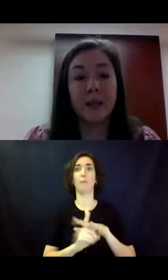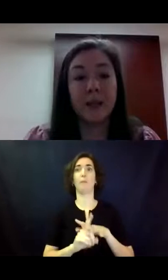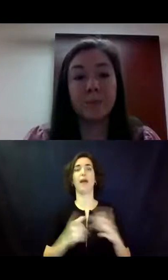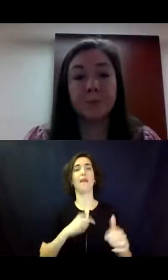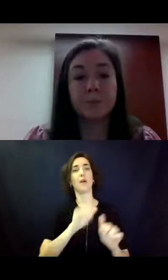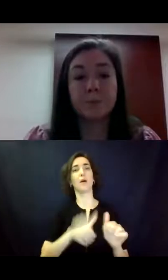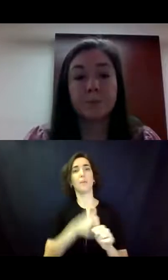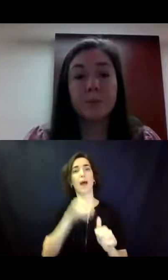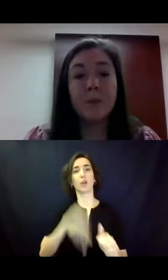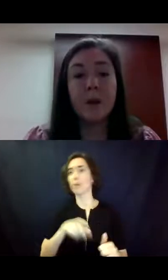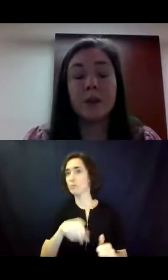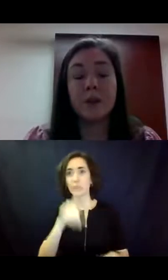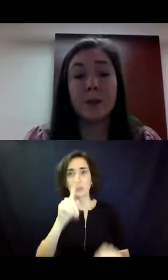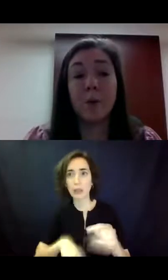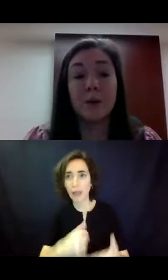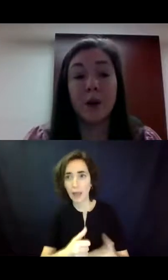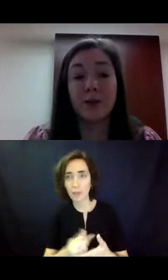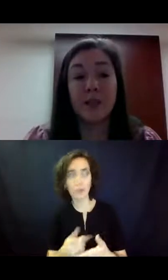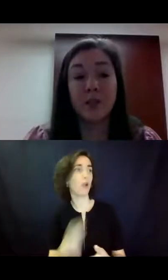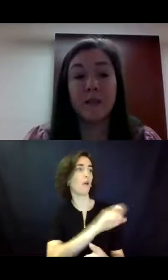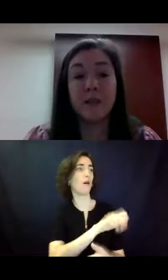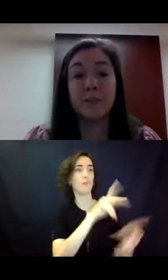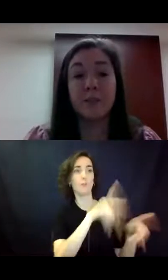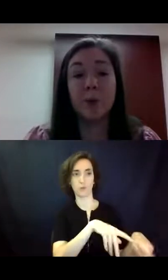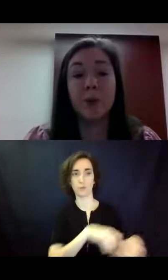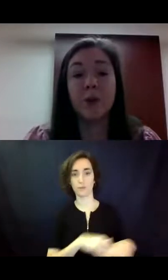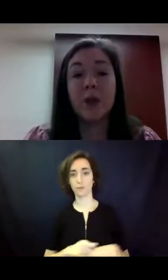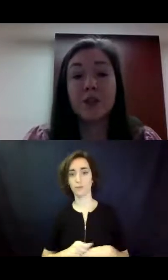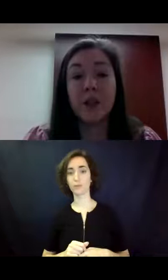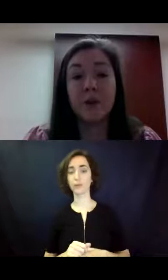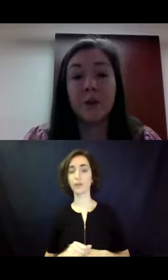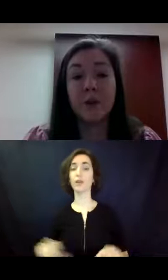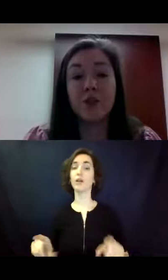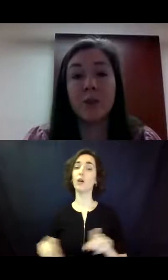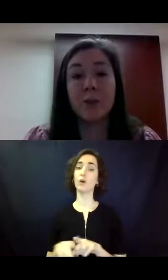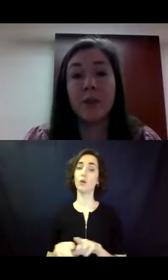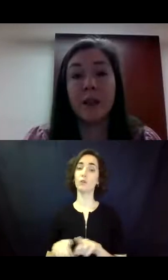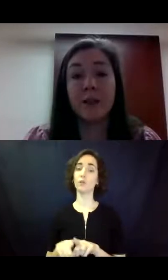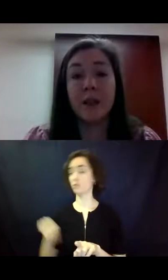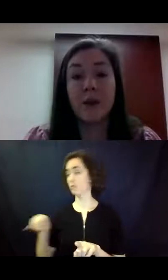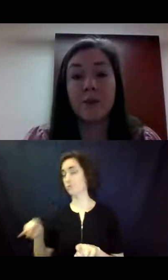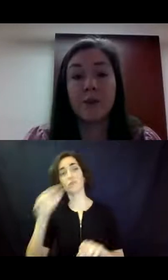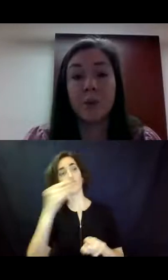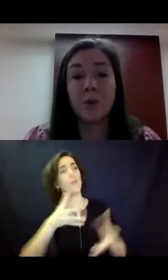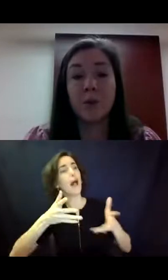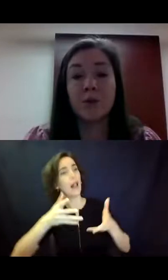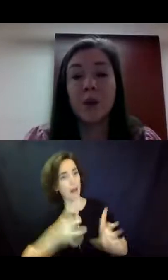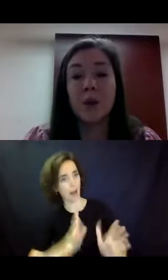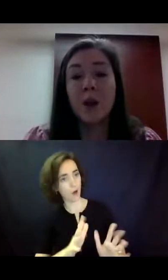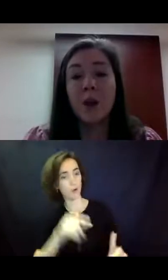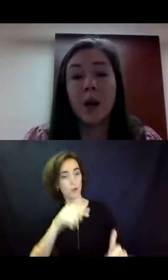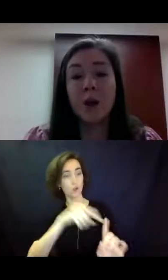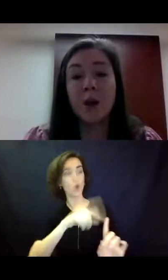plan. Of course, the authorization of a supporter to share information with any of the other supporters,